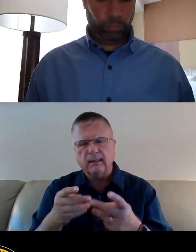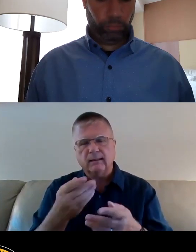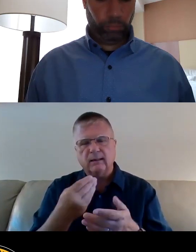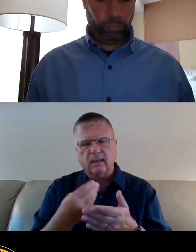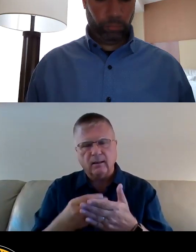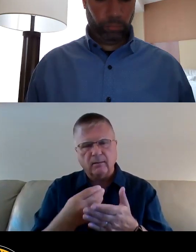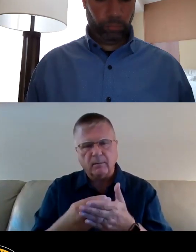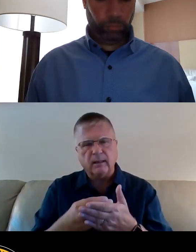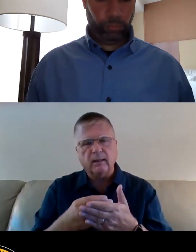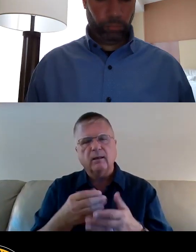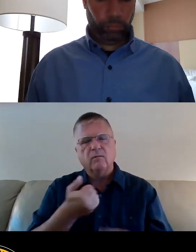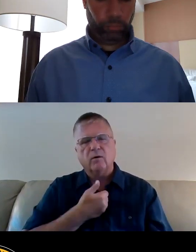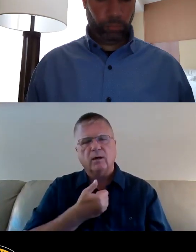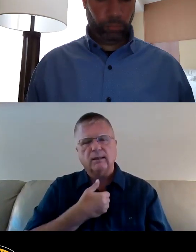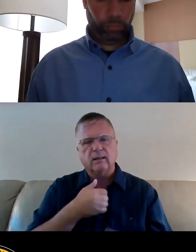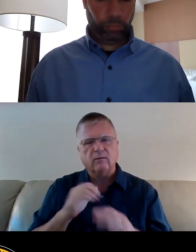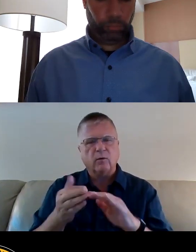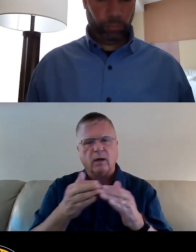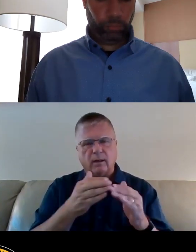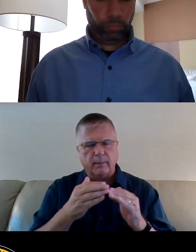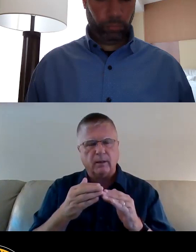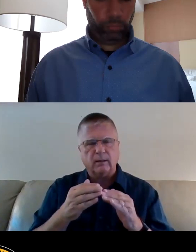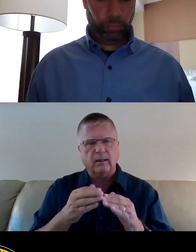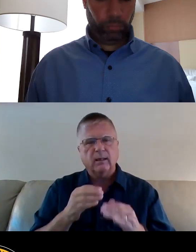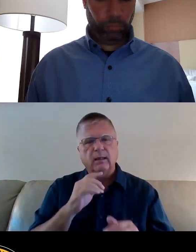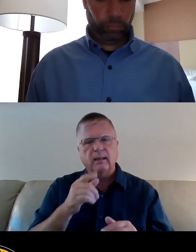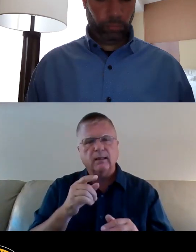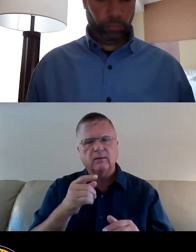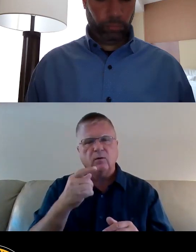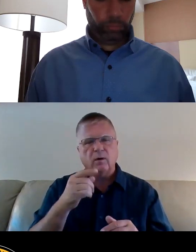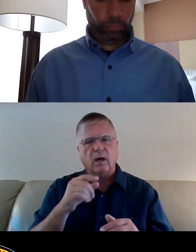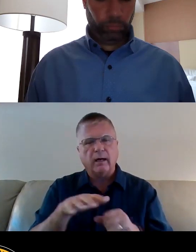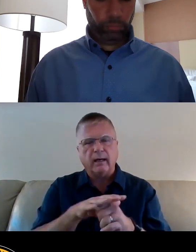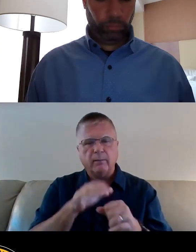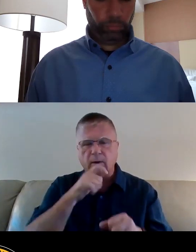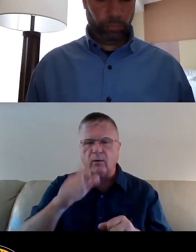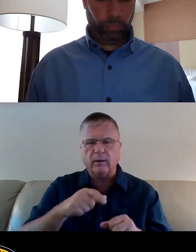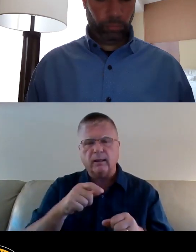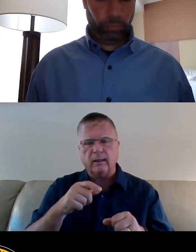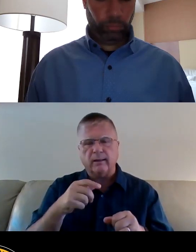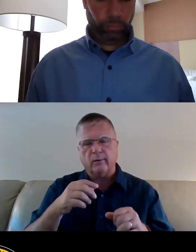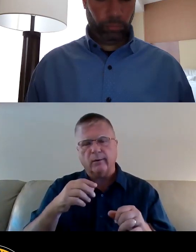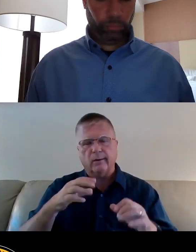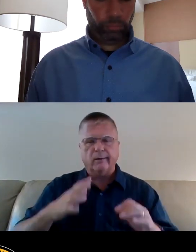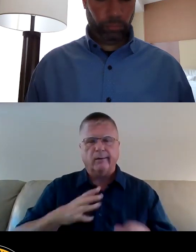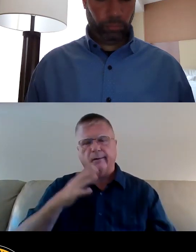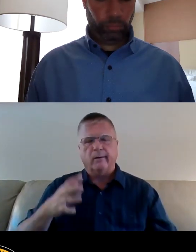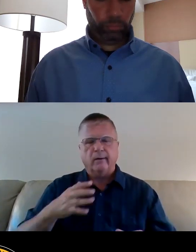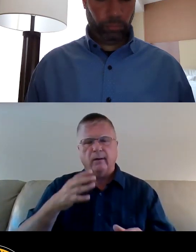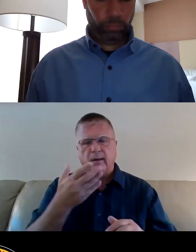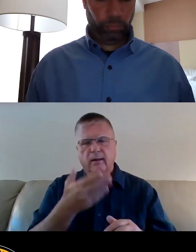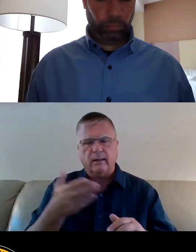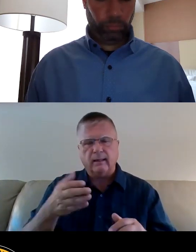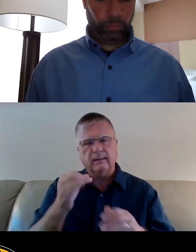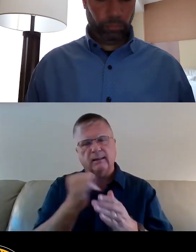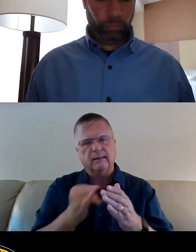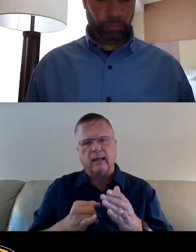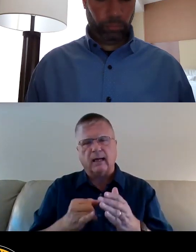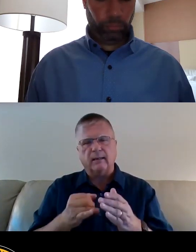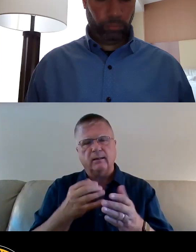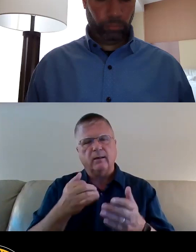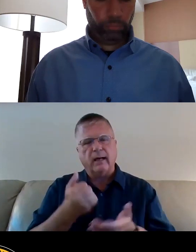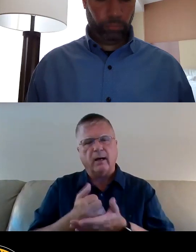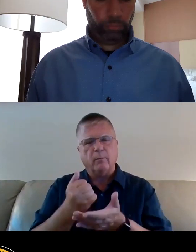example of the fact that our neighborhoods don't need more boondoggles designed to benefit outside investors. We,